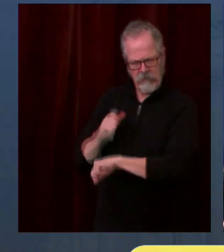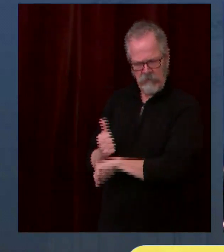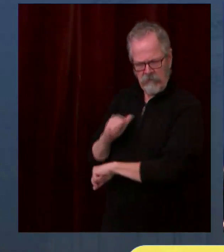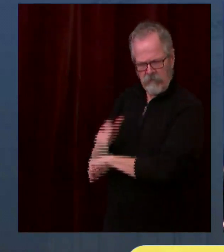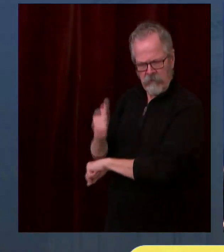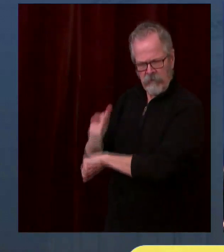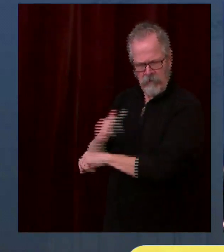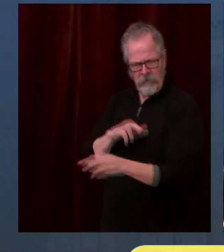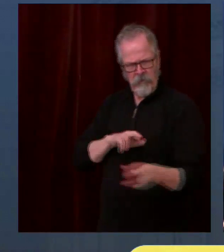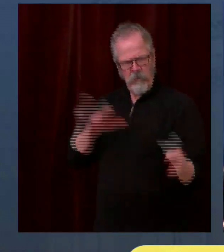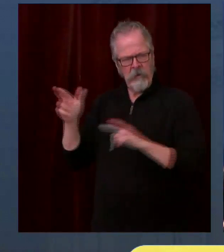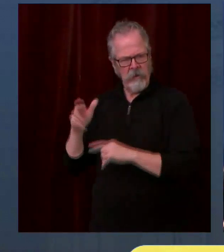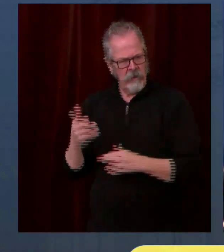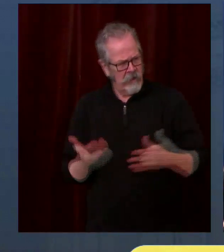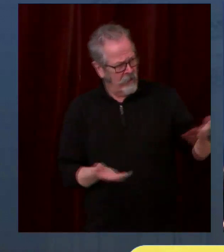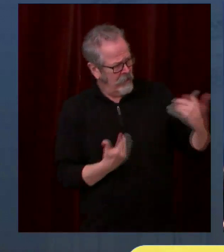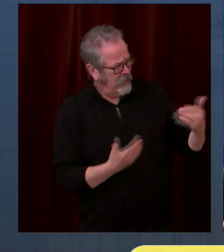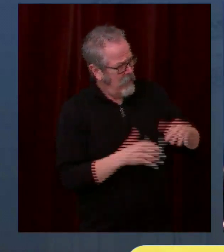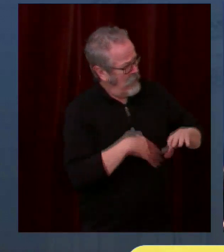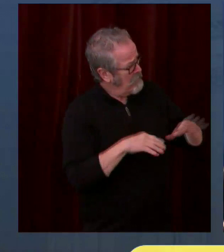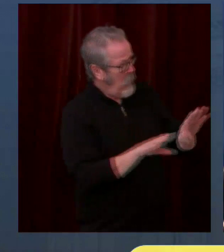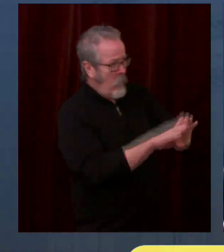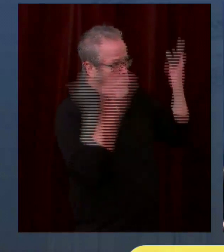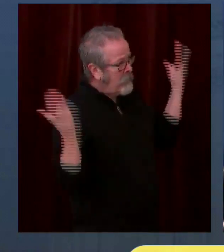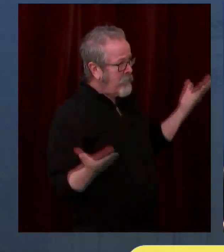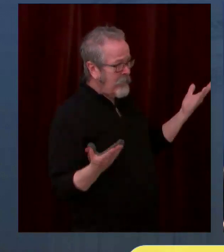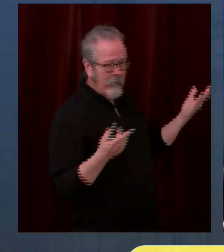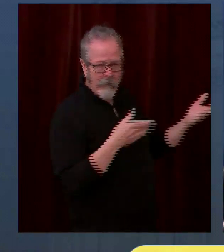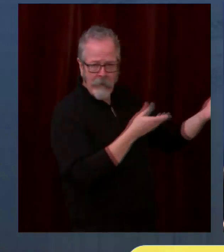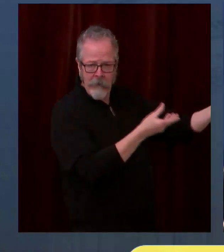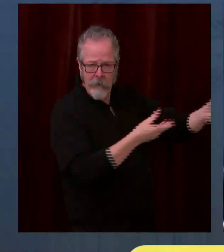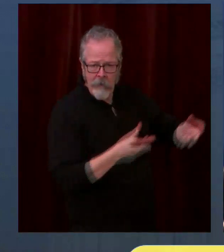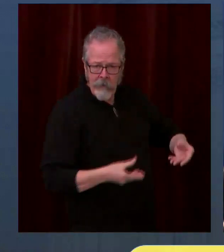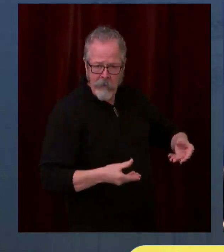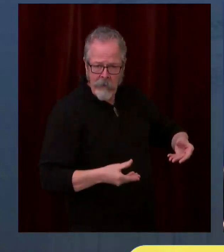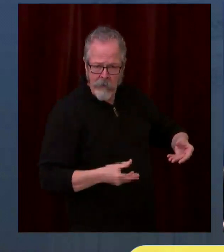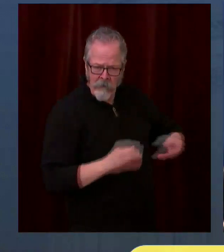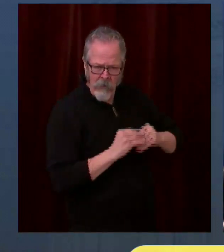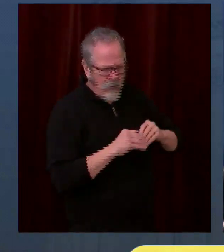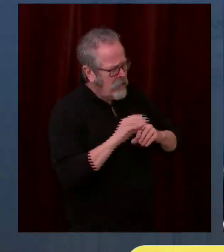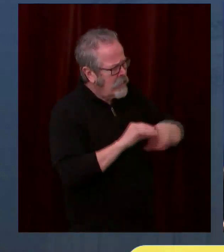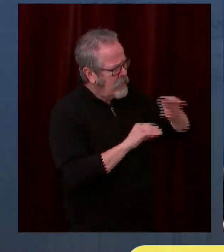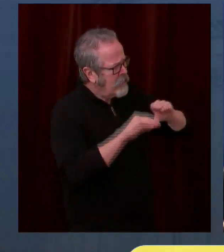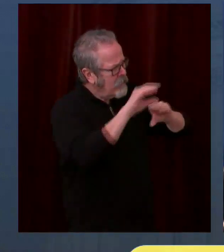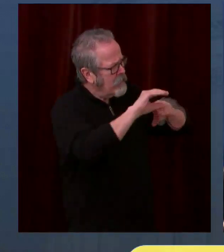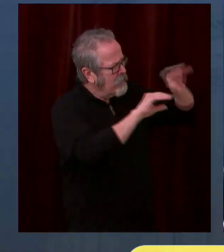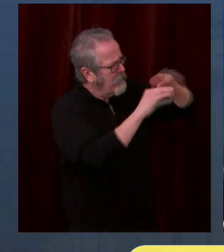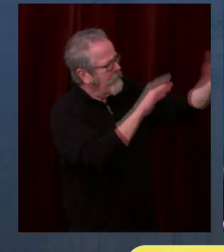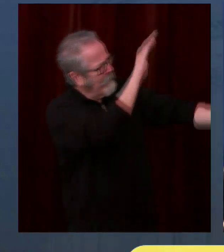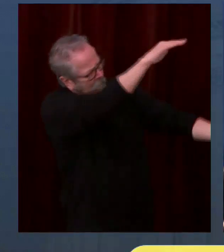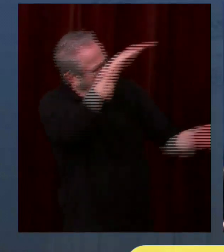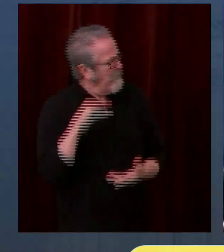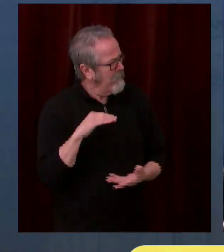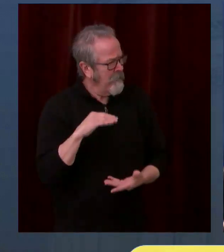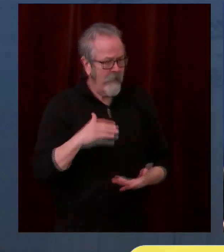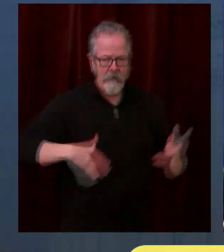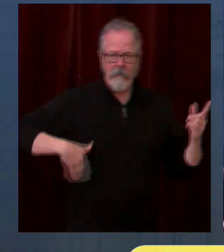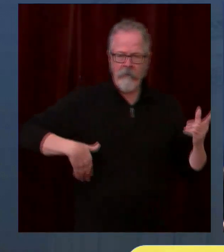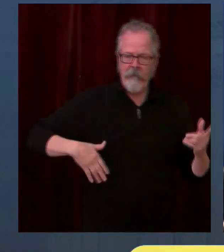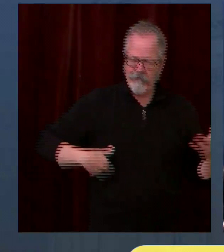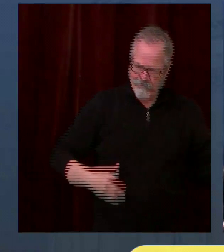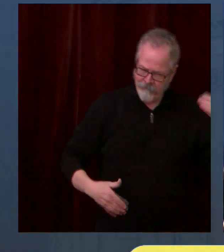federal government. So over the next several months, we will be building towards that capacity starting